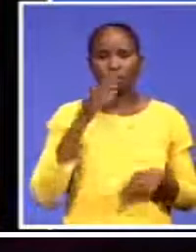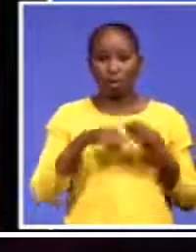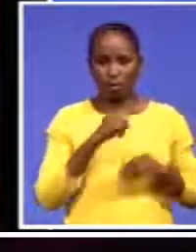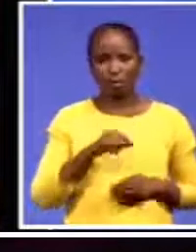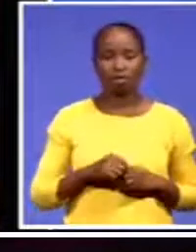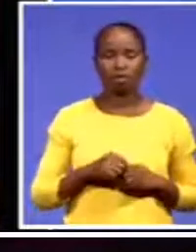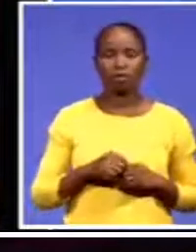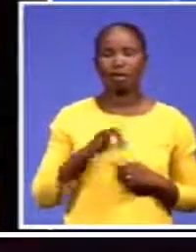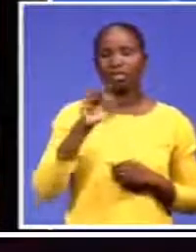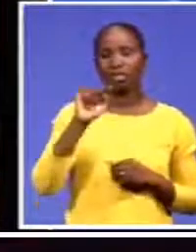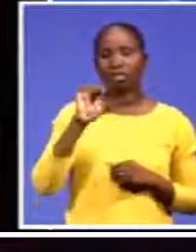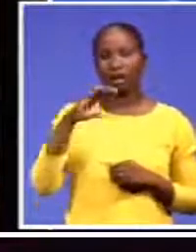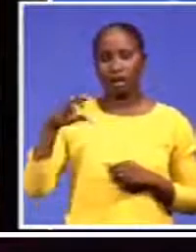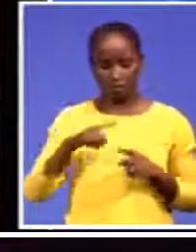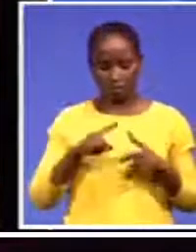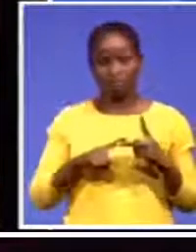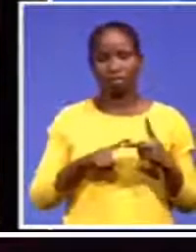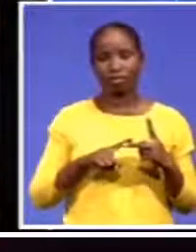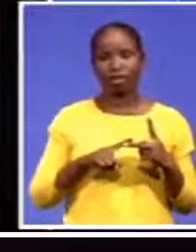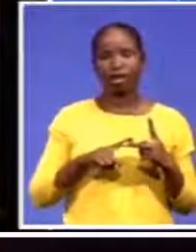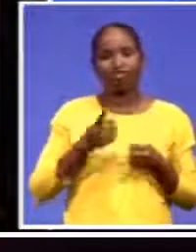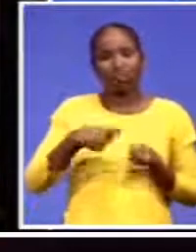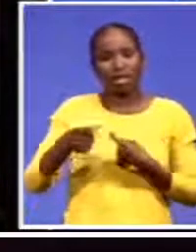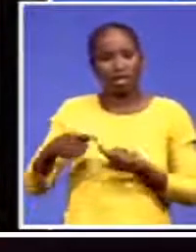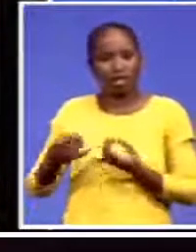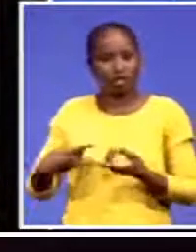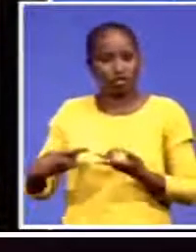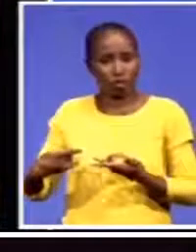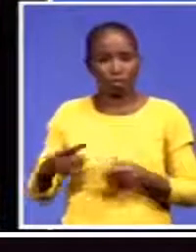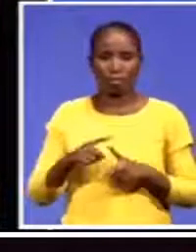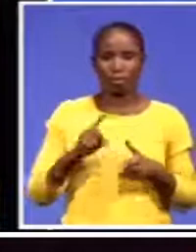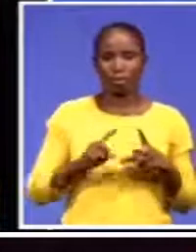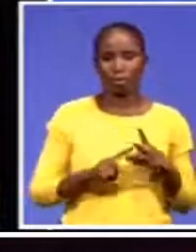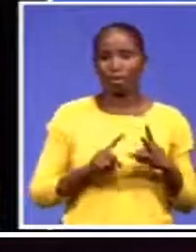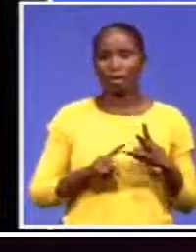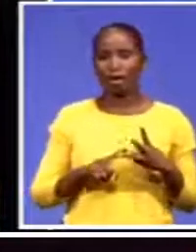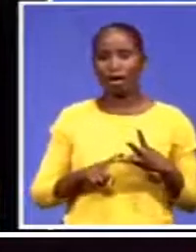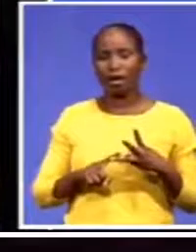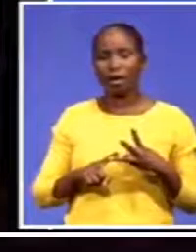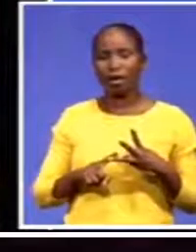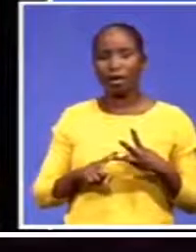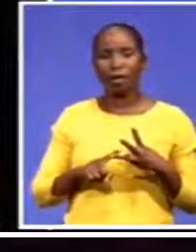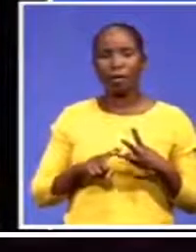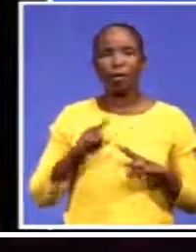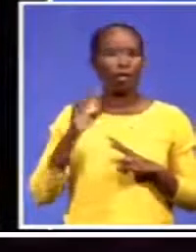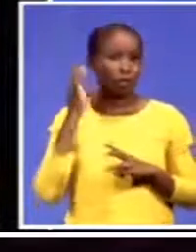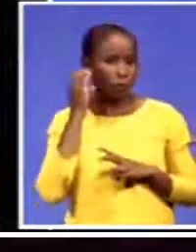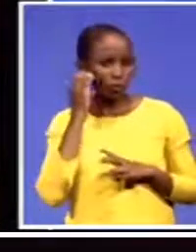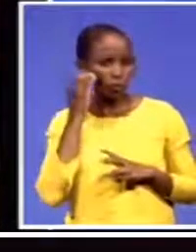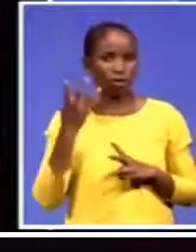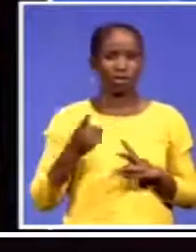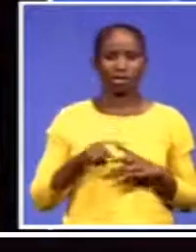retail consumer products, but we also talk about mobile telecommunications driven kind of growth. So it's not as if we're going to be